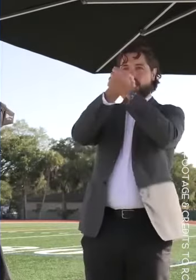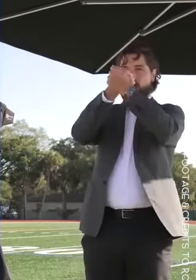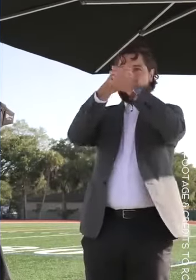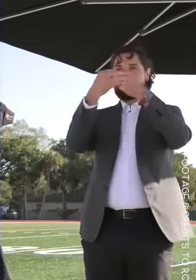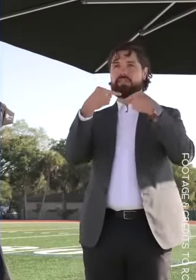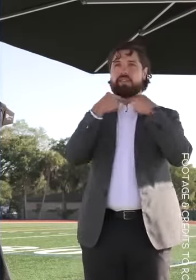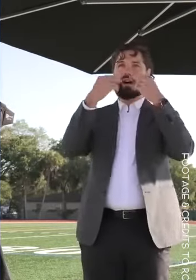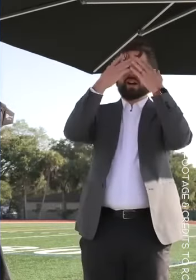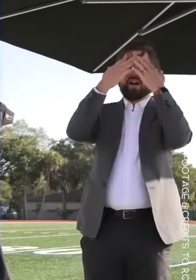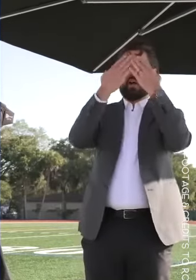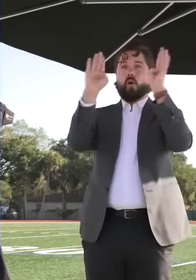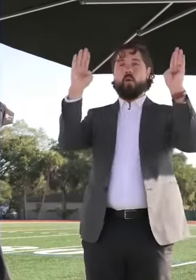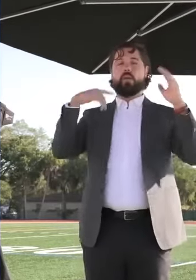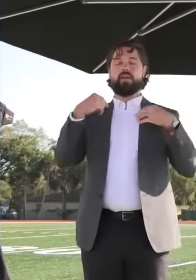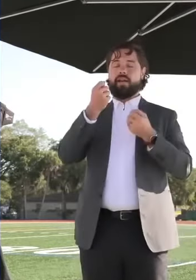What is dream?